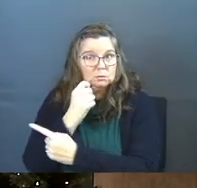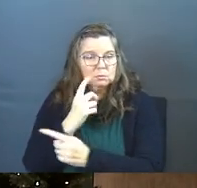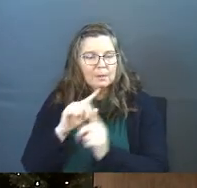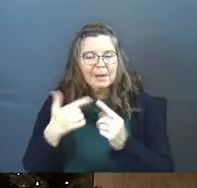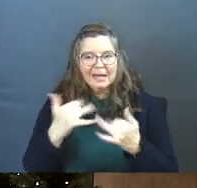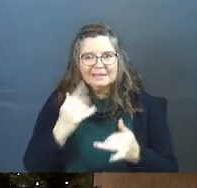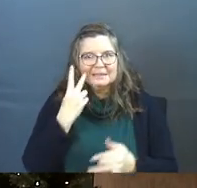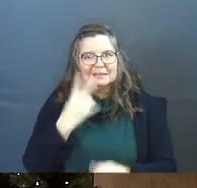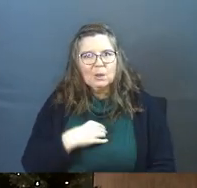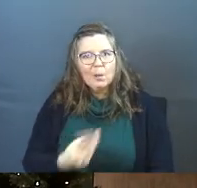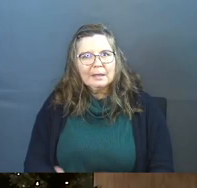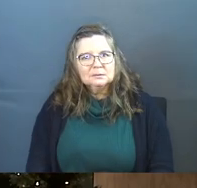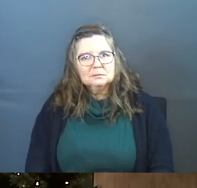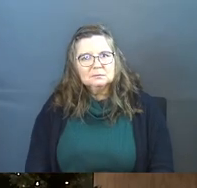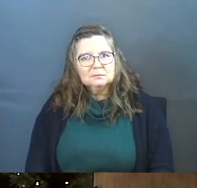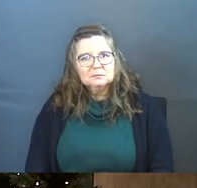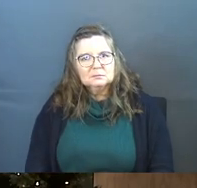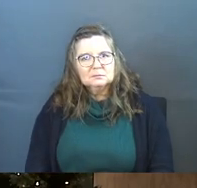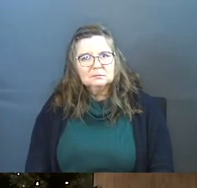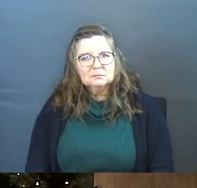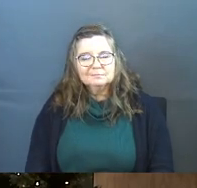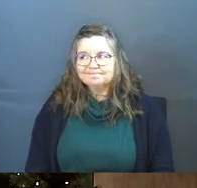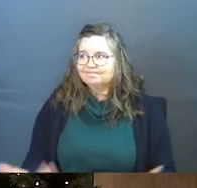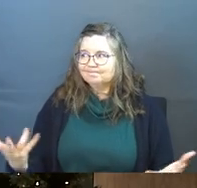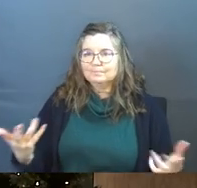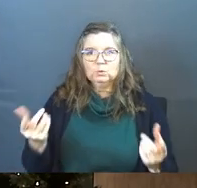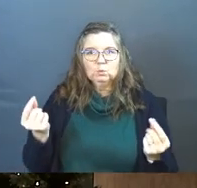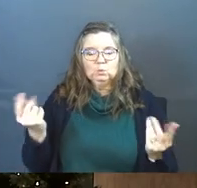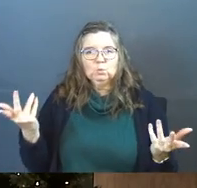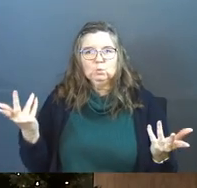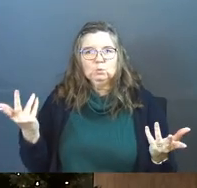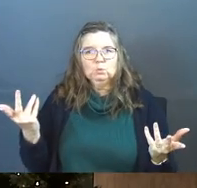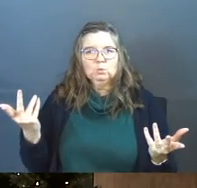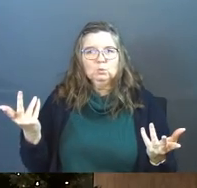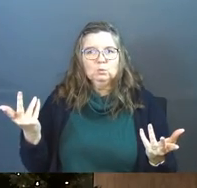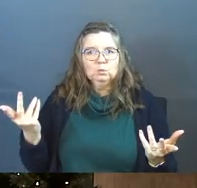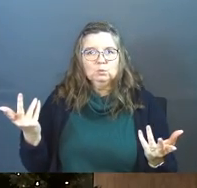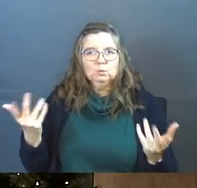But I still see white. He's like, what do I do with that?